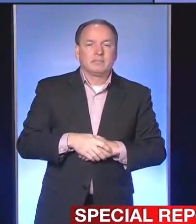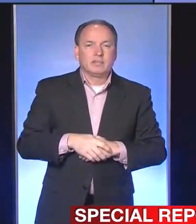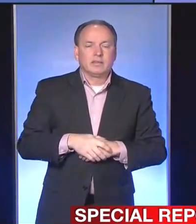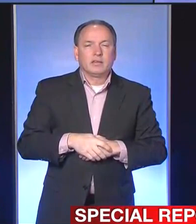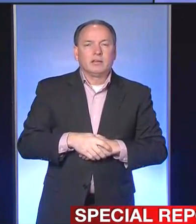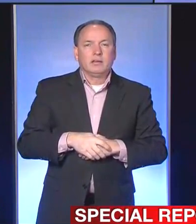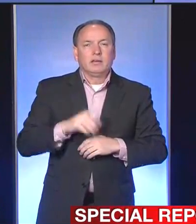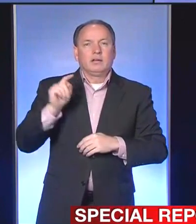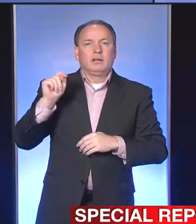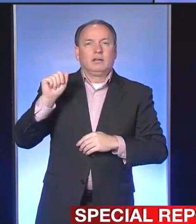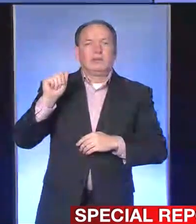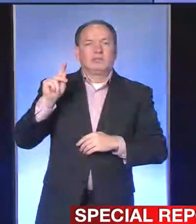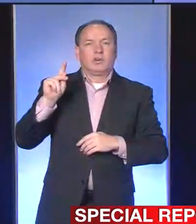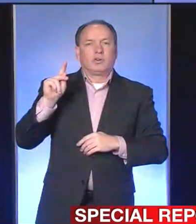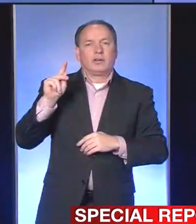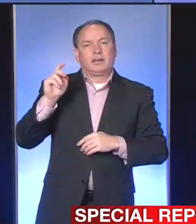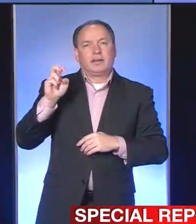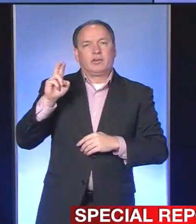Talk Erie?